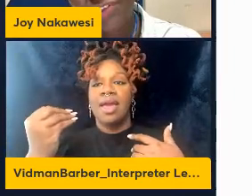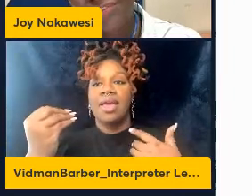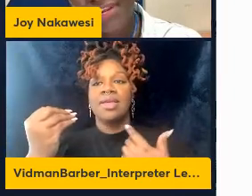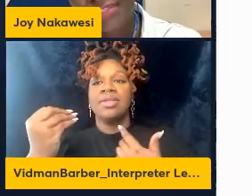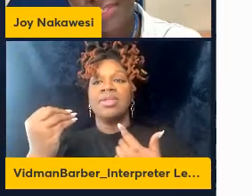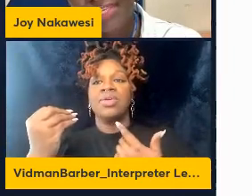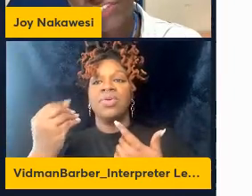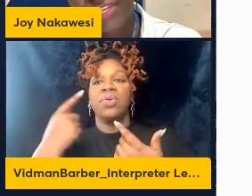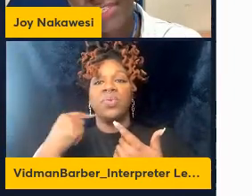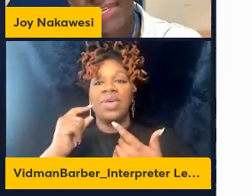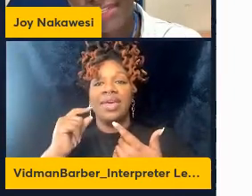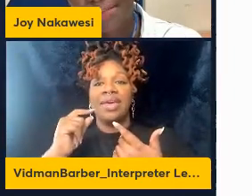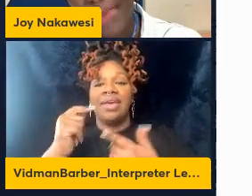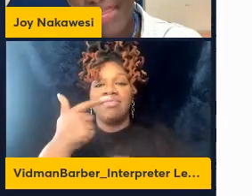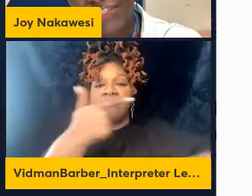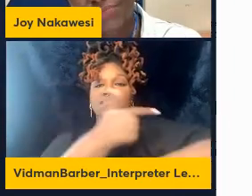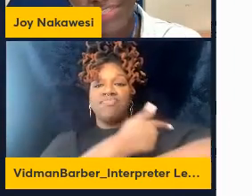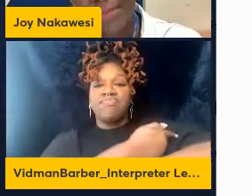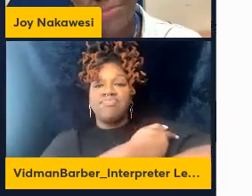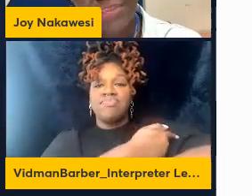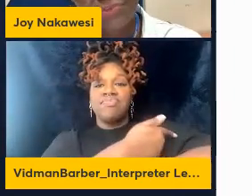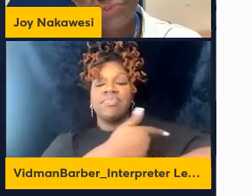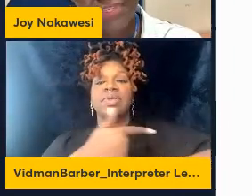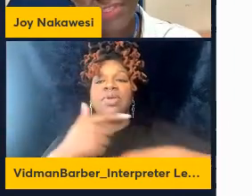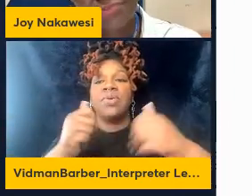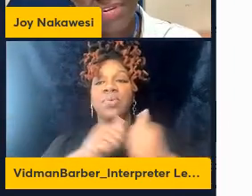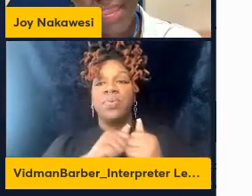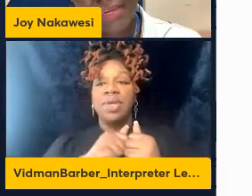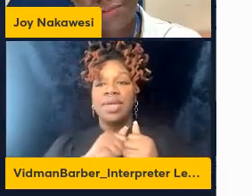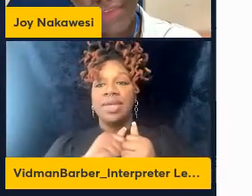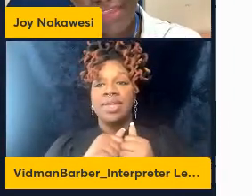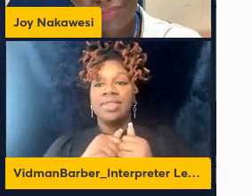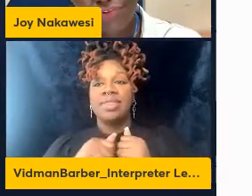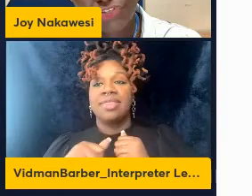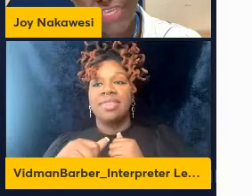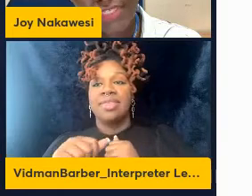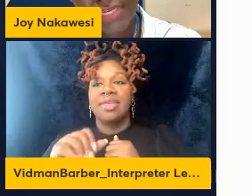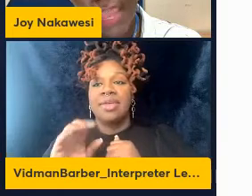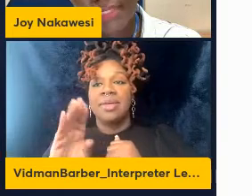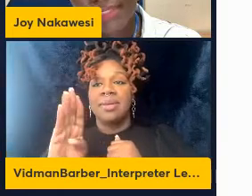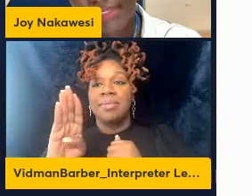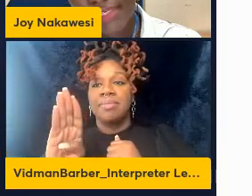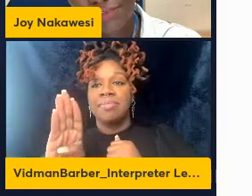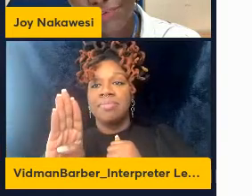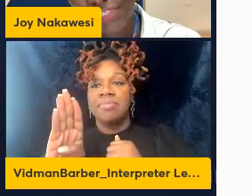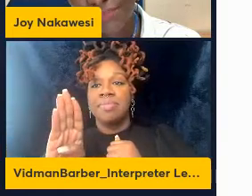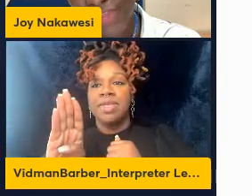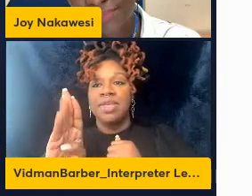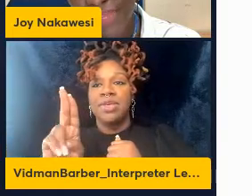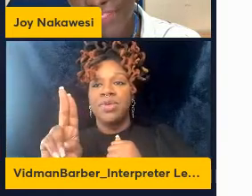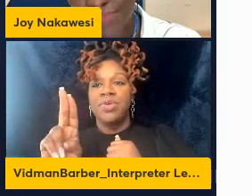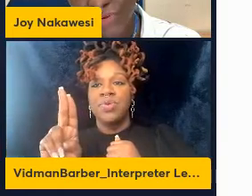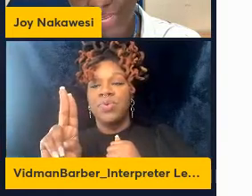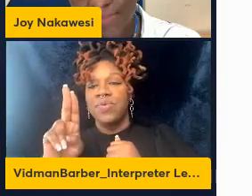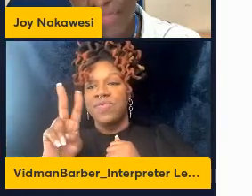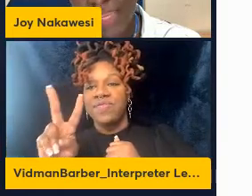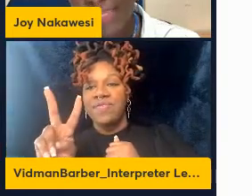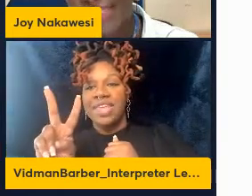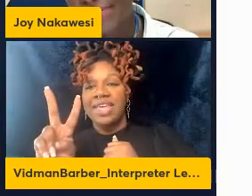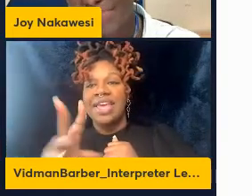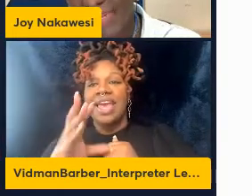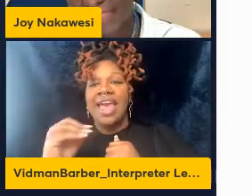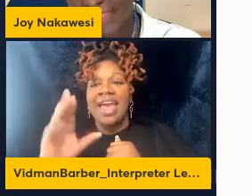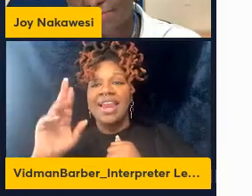intravenously injected the mice with the BUV395 conjugated anti-CD45 antibody